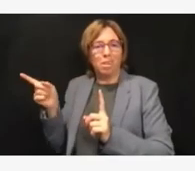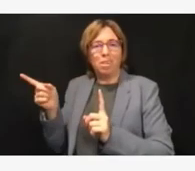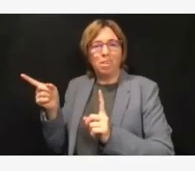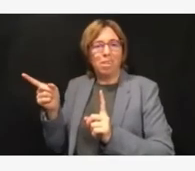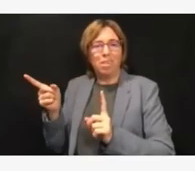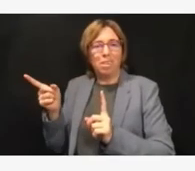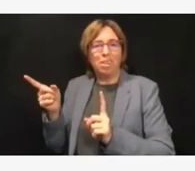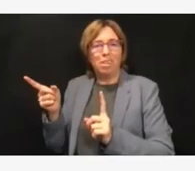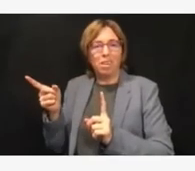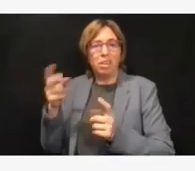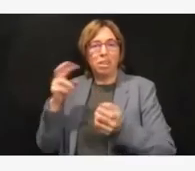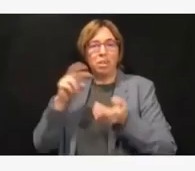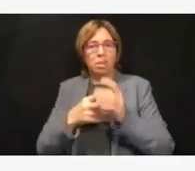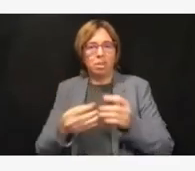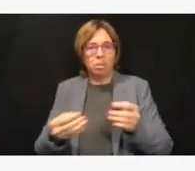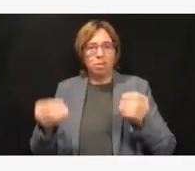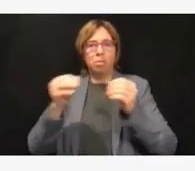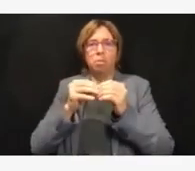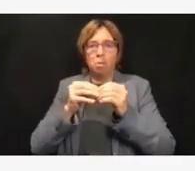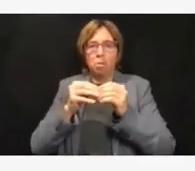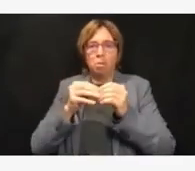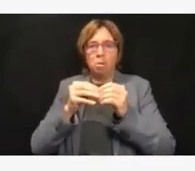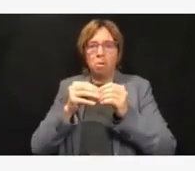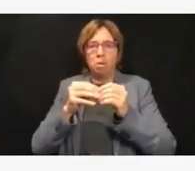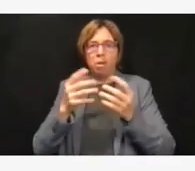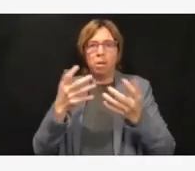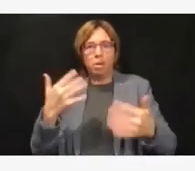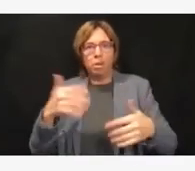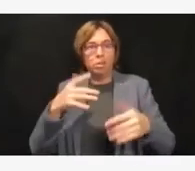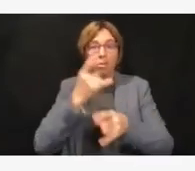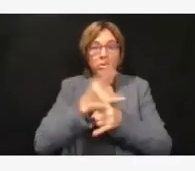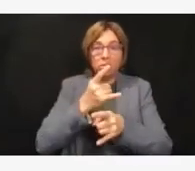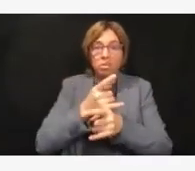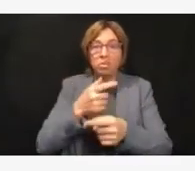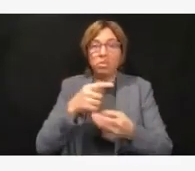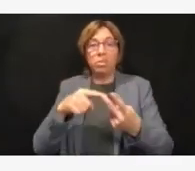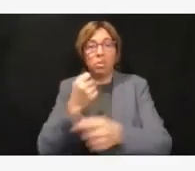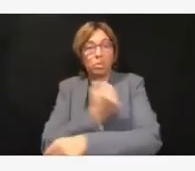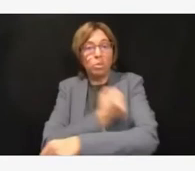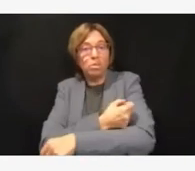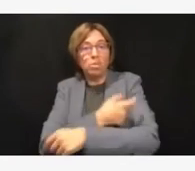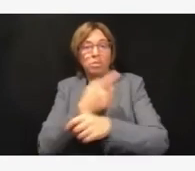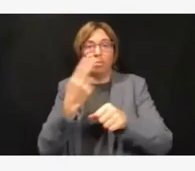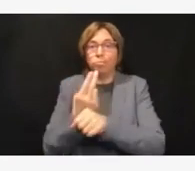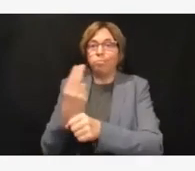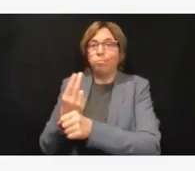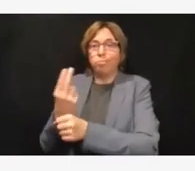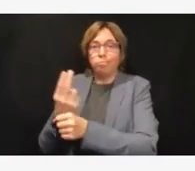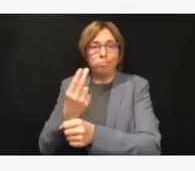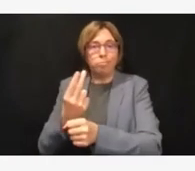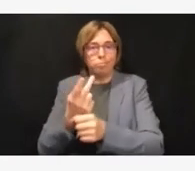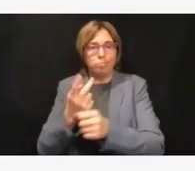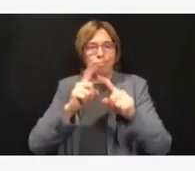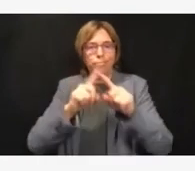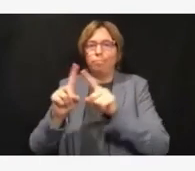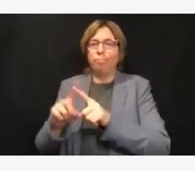to emergency departments, either for intoxication or for withdrawal. And that kind of black cloud